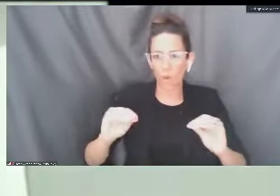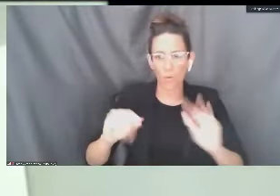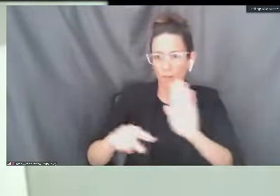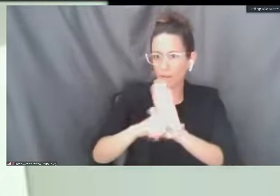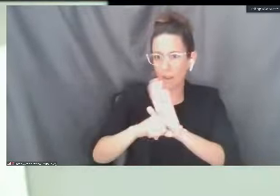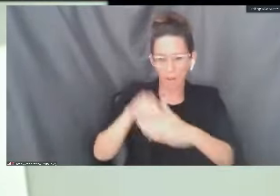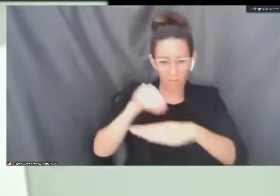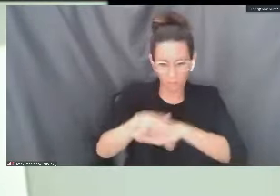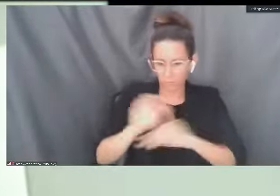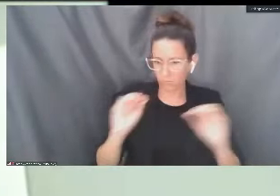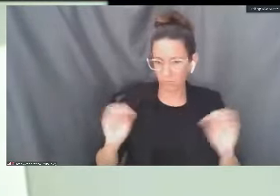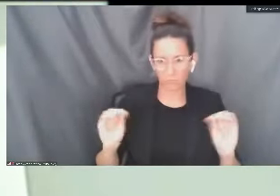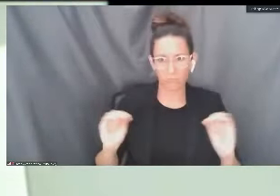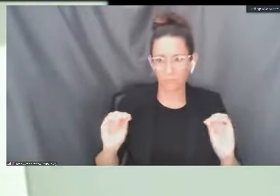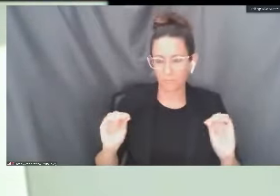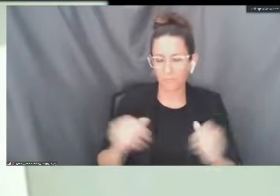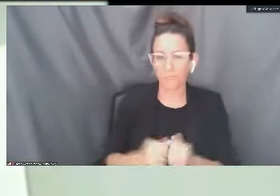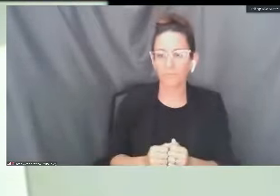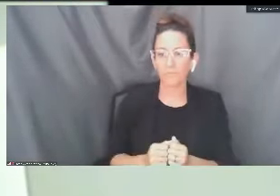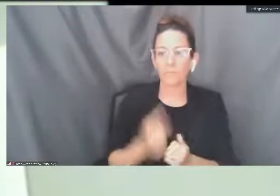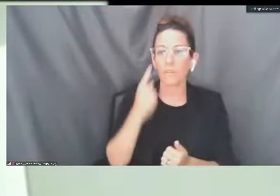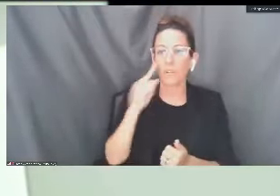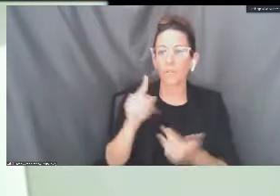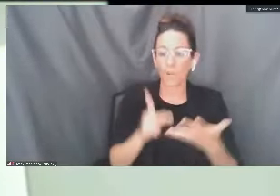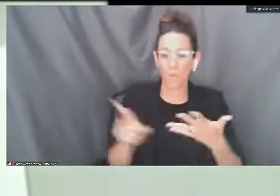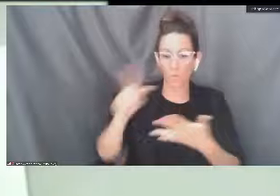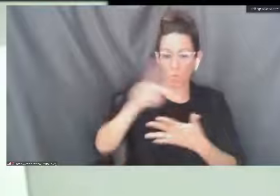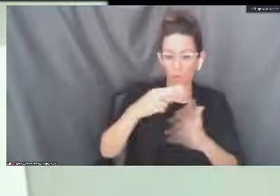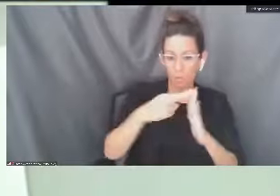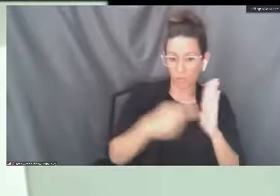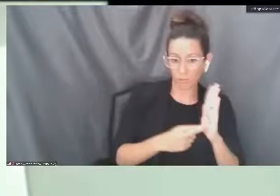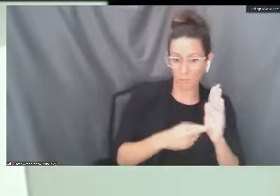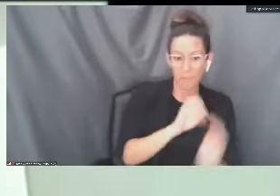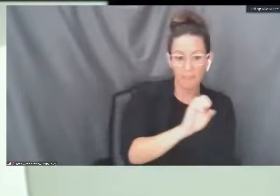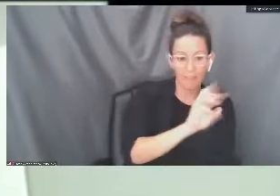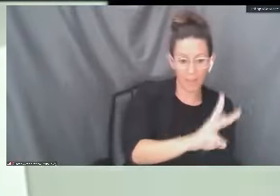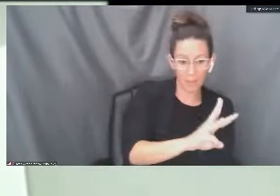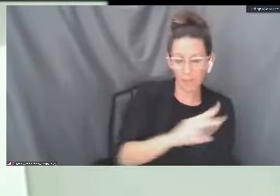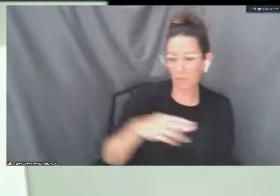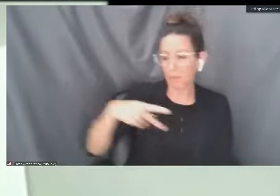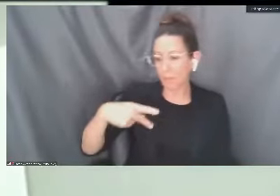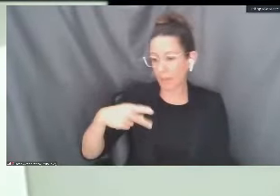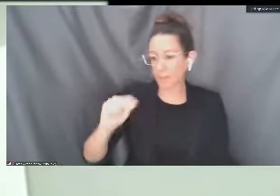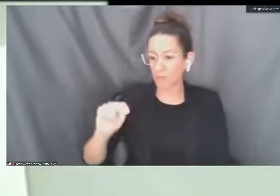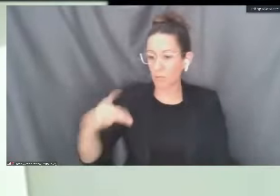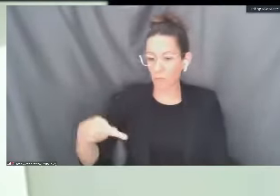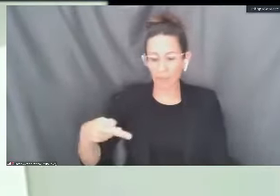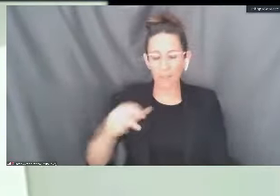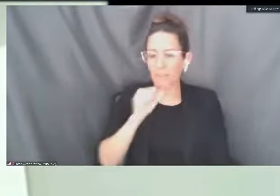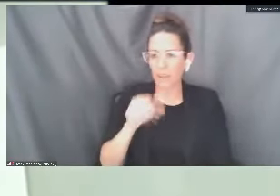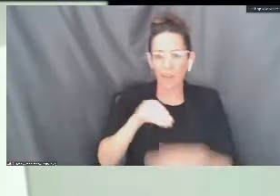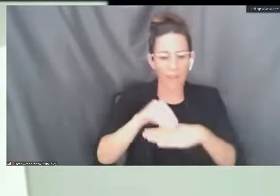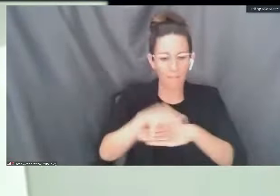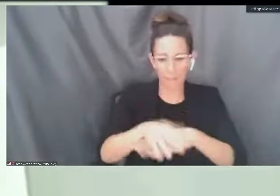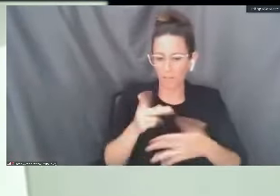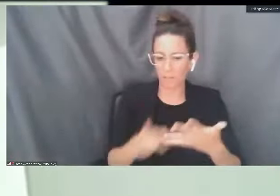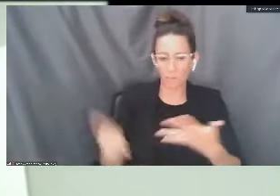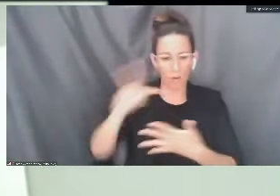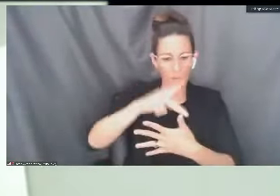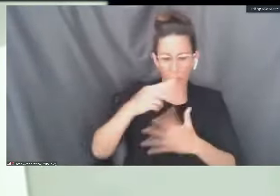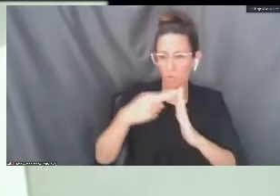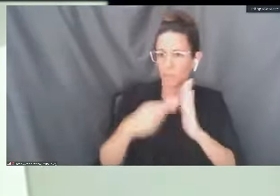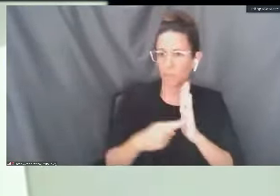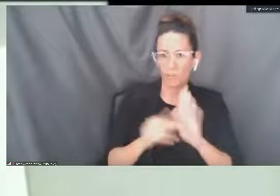As far as priority registration, an excuse withdrawal or a pass no pass should not affect you as well either. Our priority